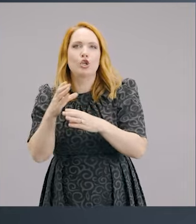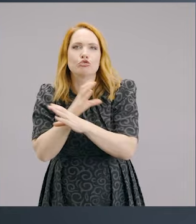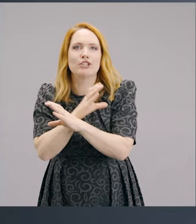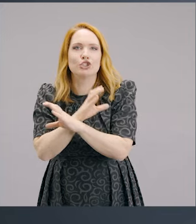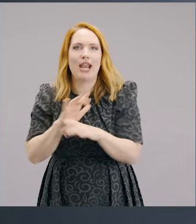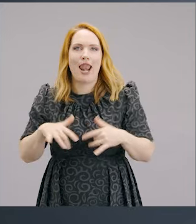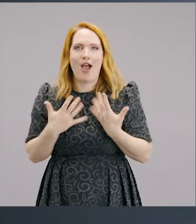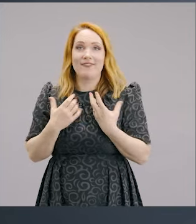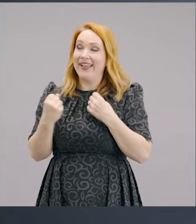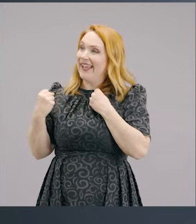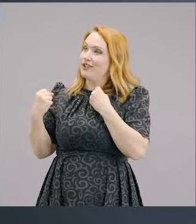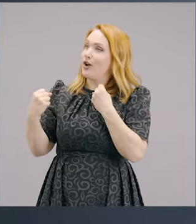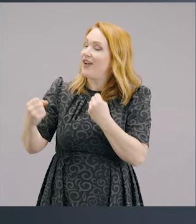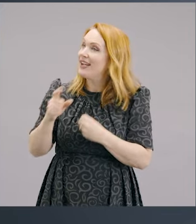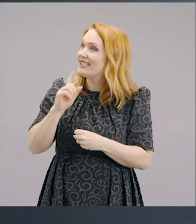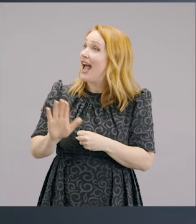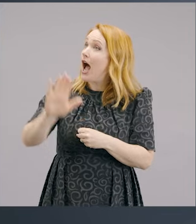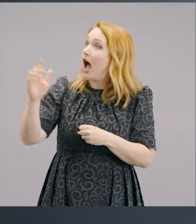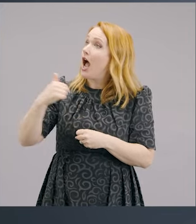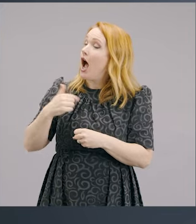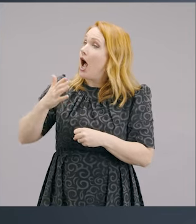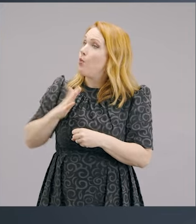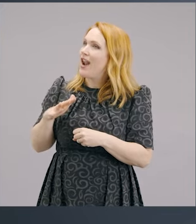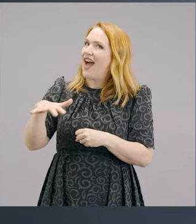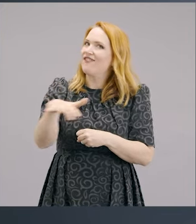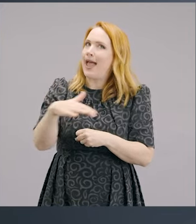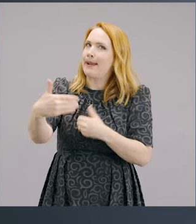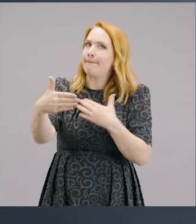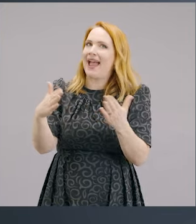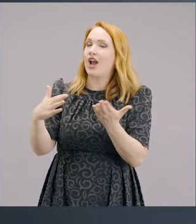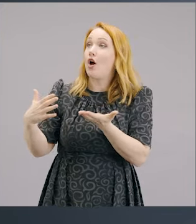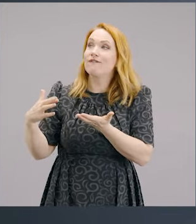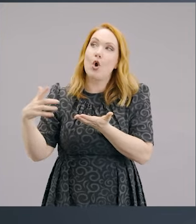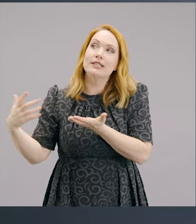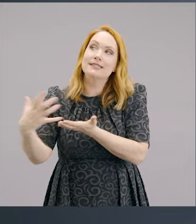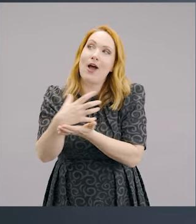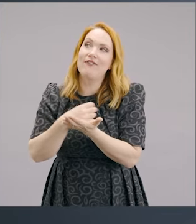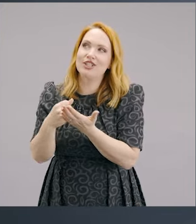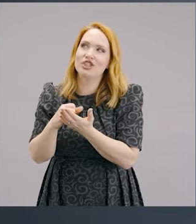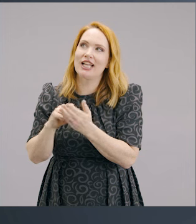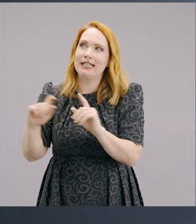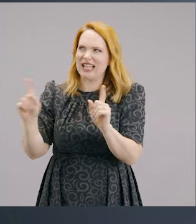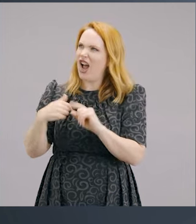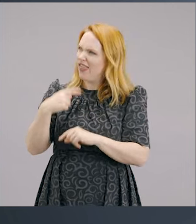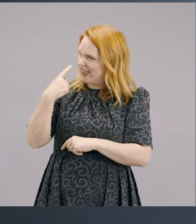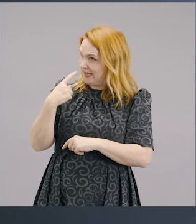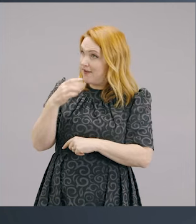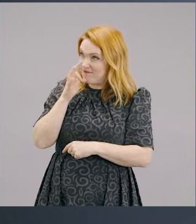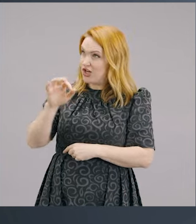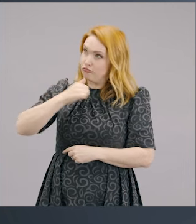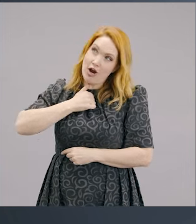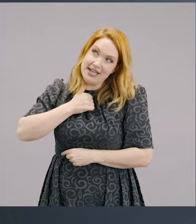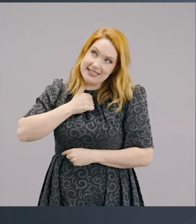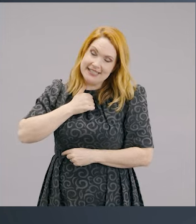-through and you would say, hi, I would like to have a family pack of salvation today. I understand that's free at the